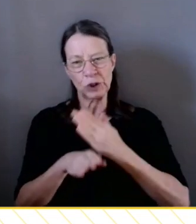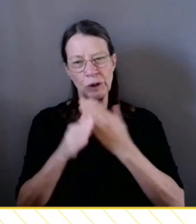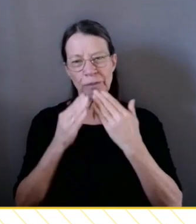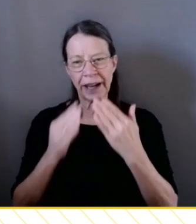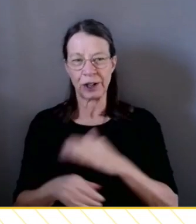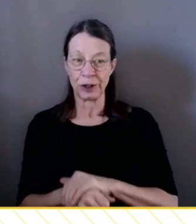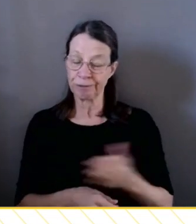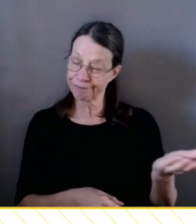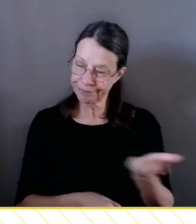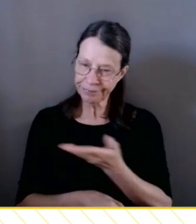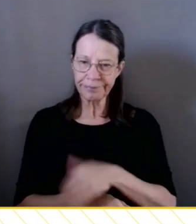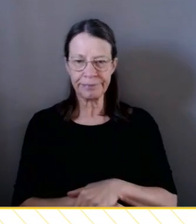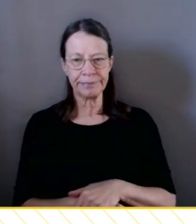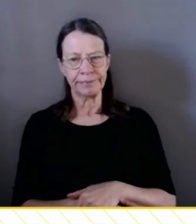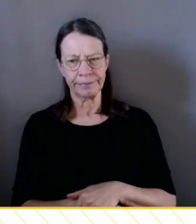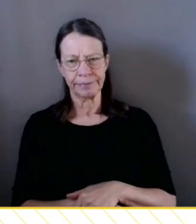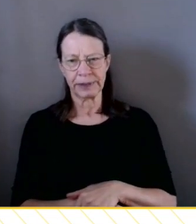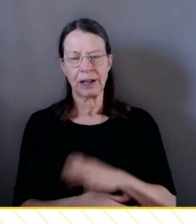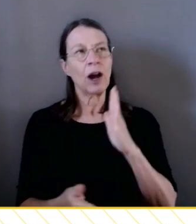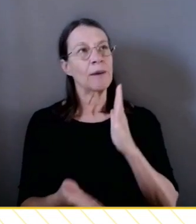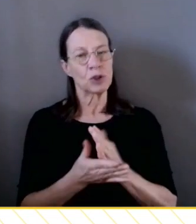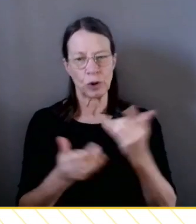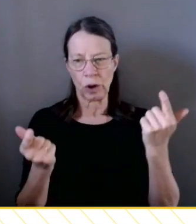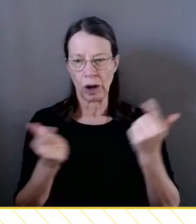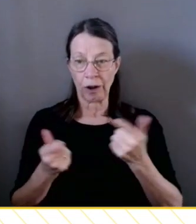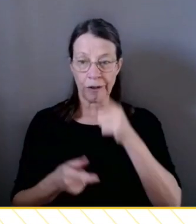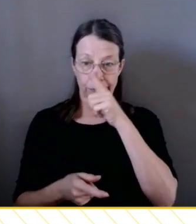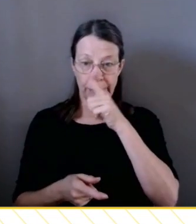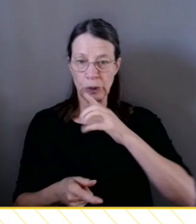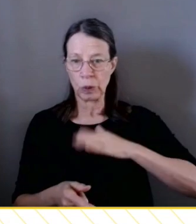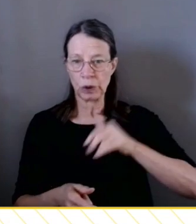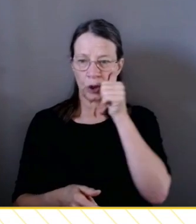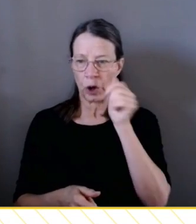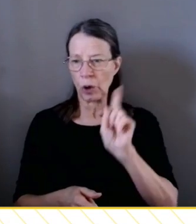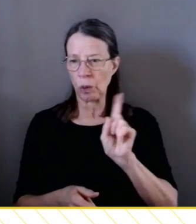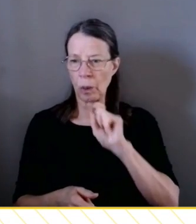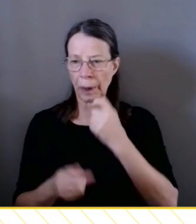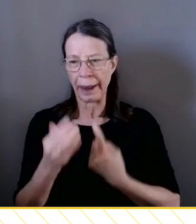people want to know what is in store for 2025.